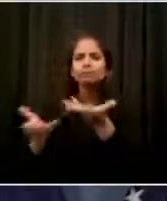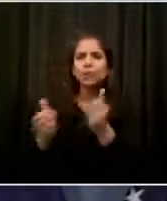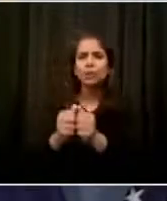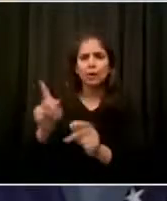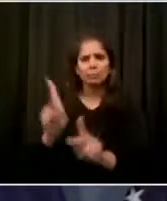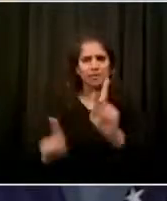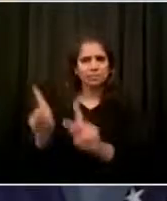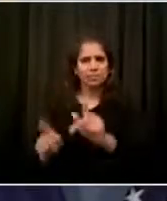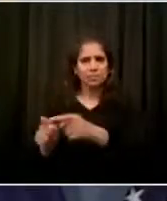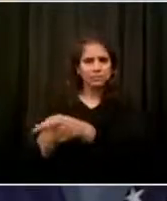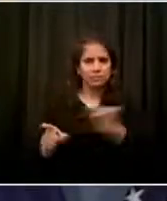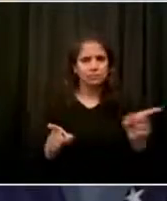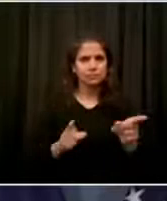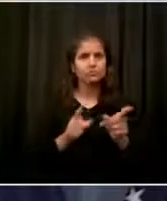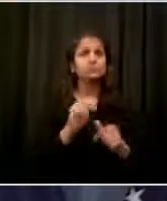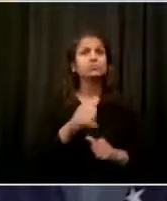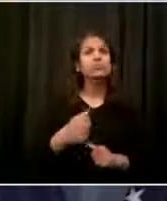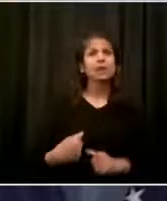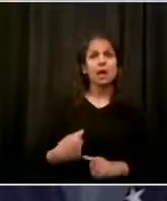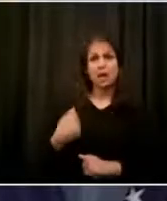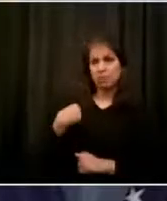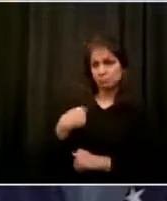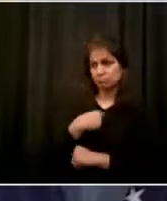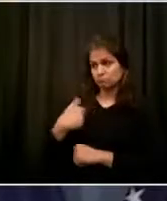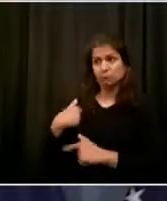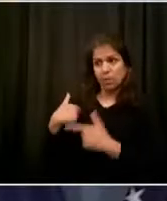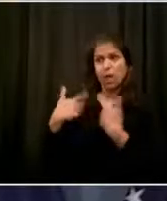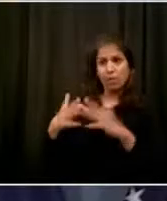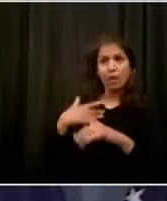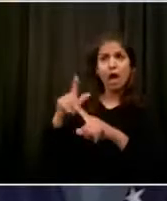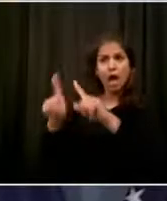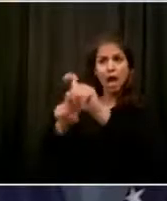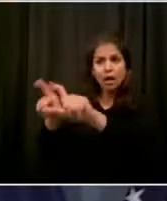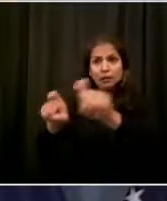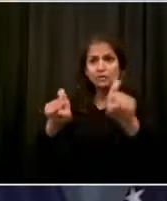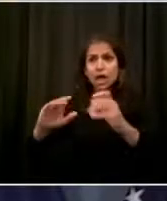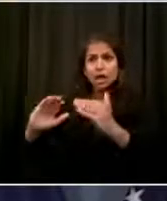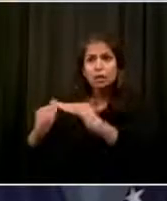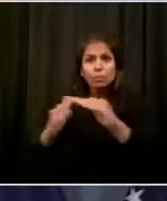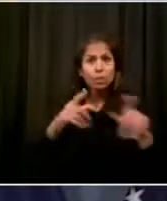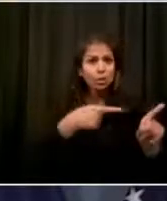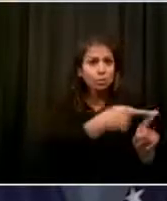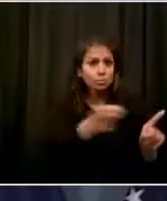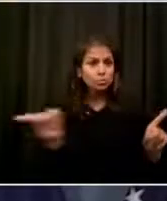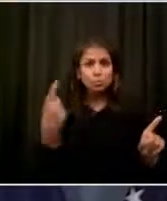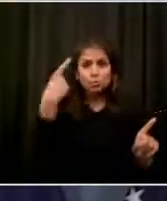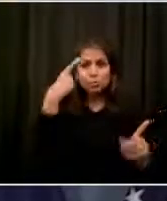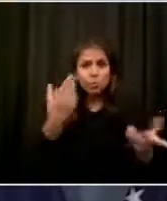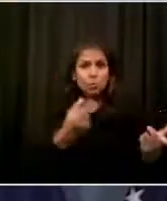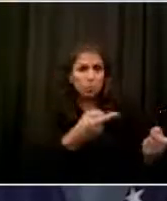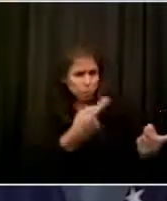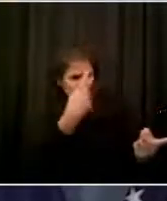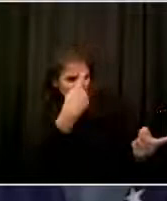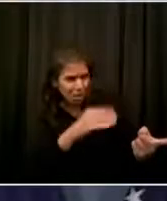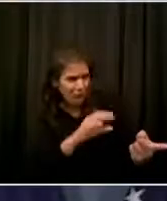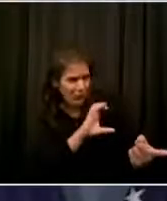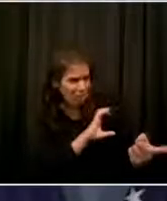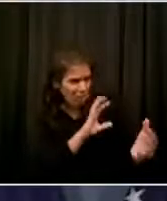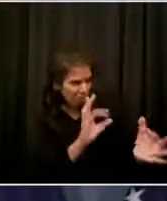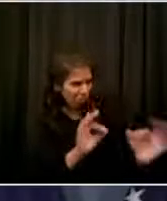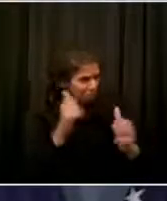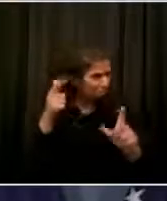relationship, that connection to the community they serve, not to feel like there's distance, but they want to have